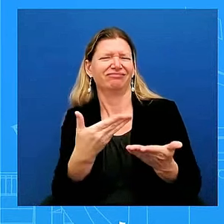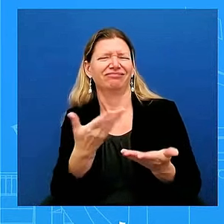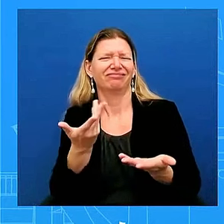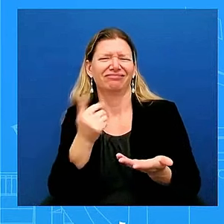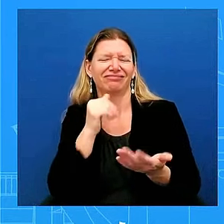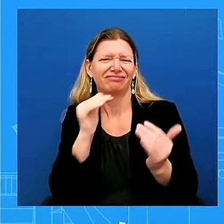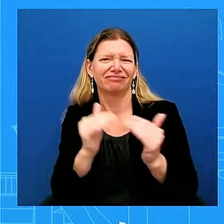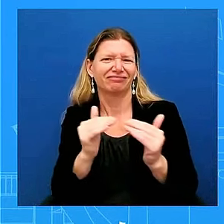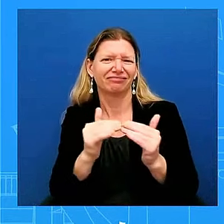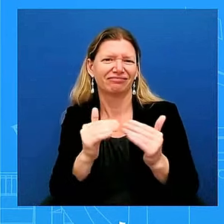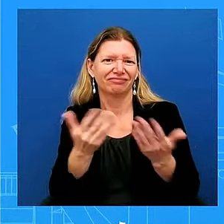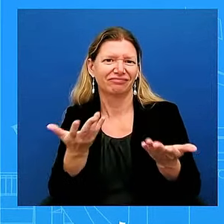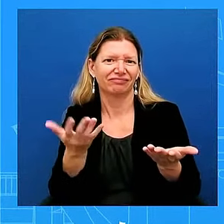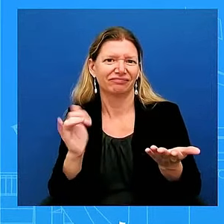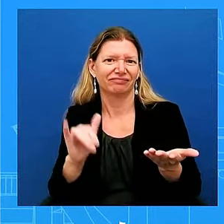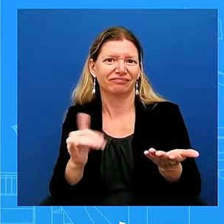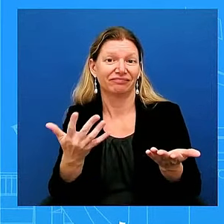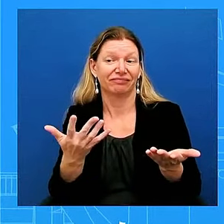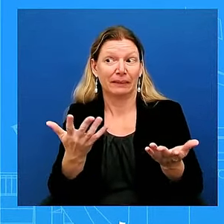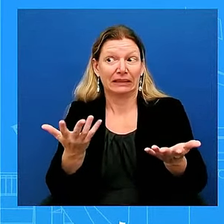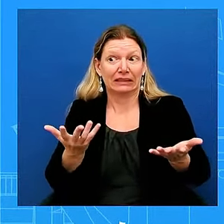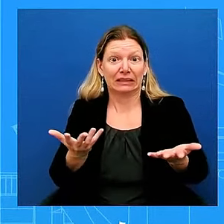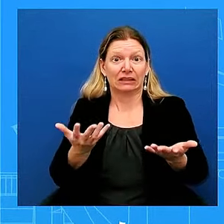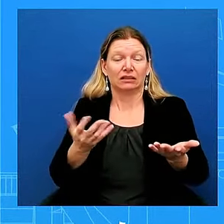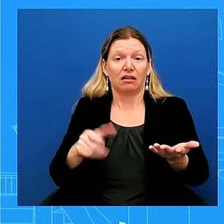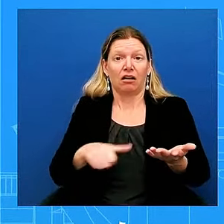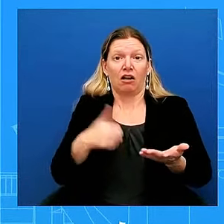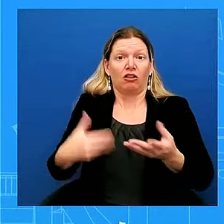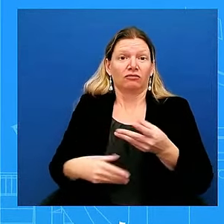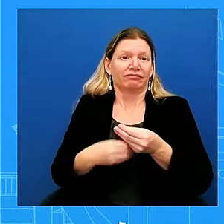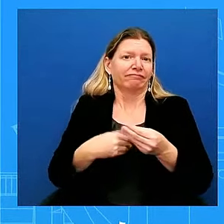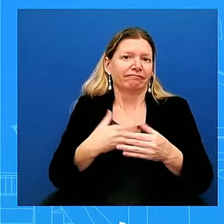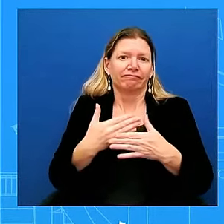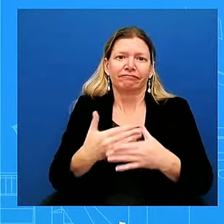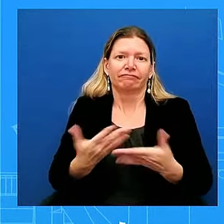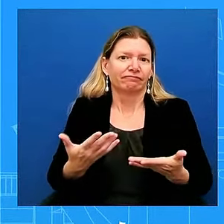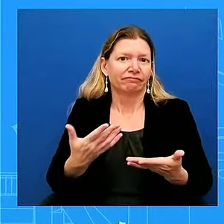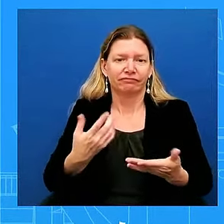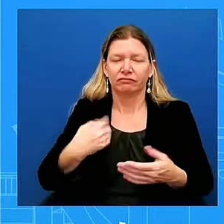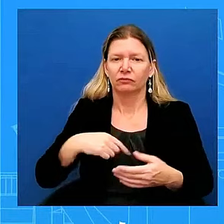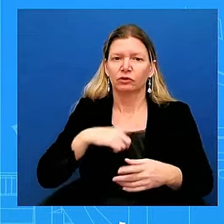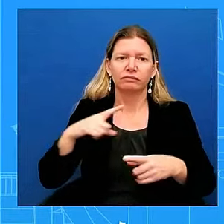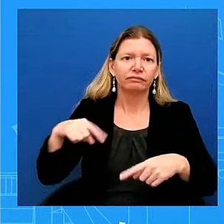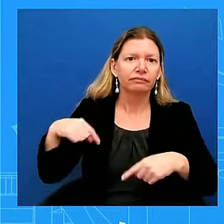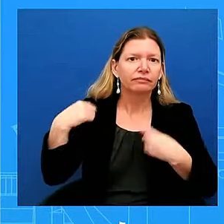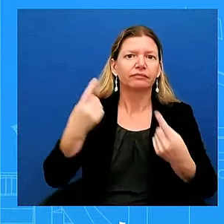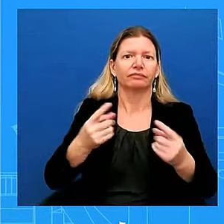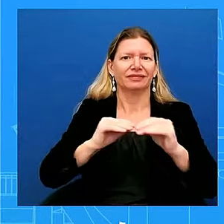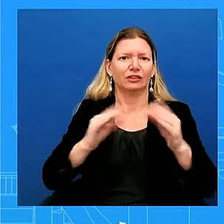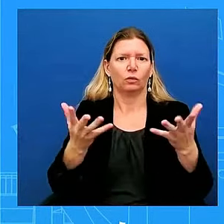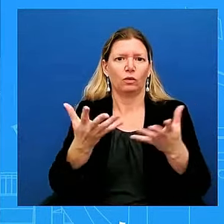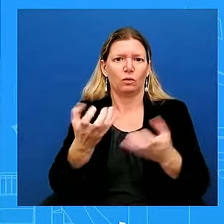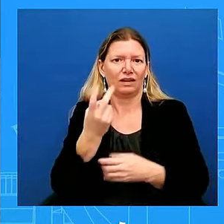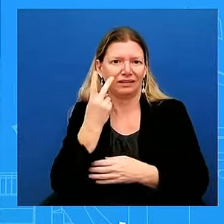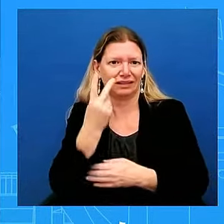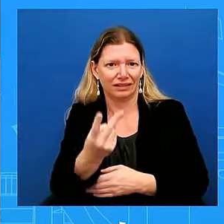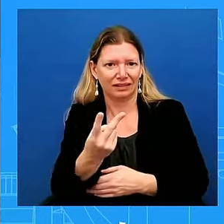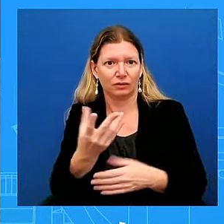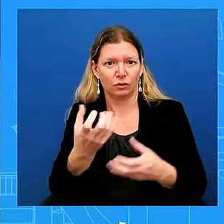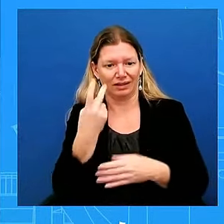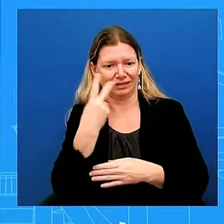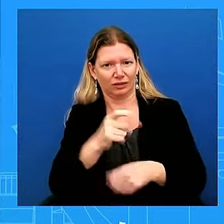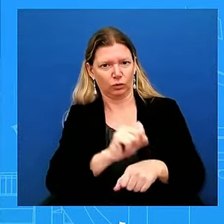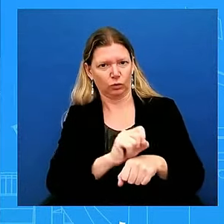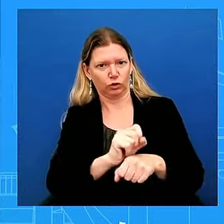think we've been loud and clear on what we want to see and what we believe the workers deserve. And has the administration been as